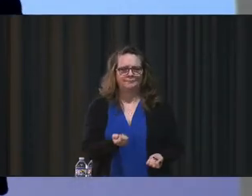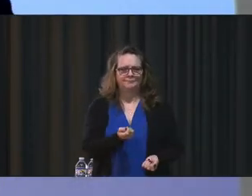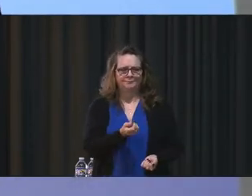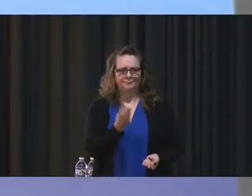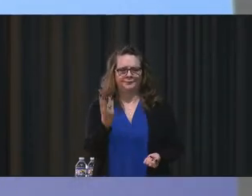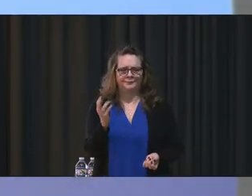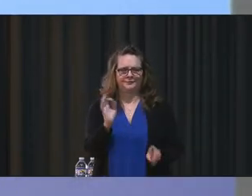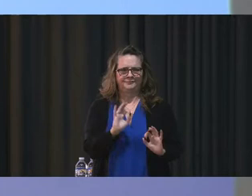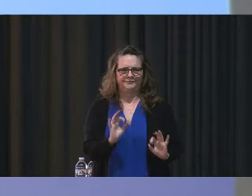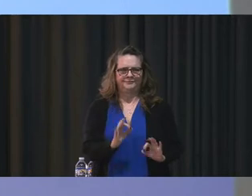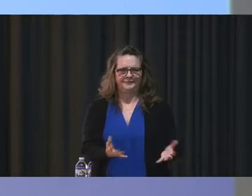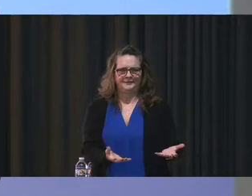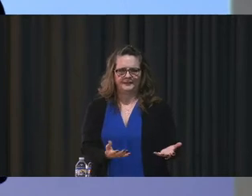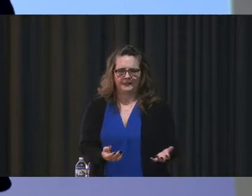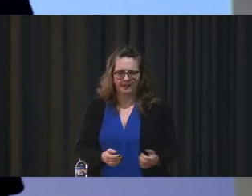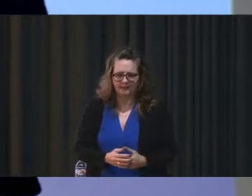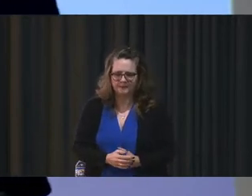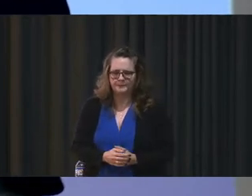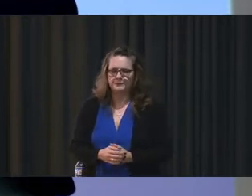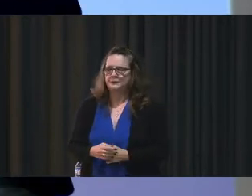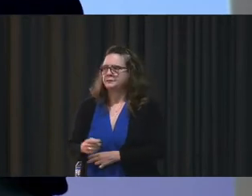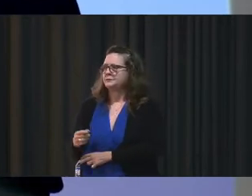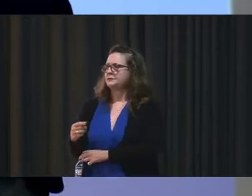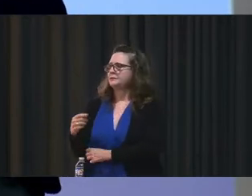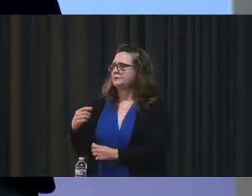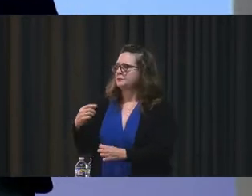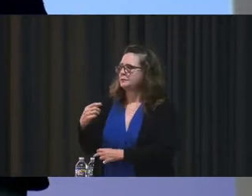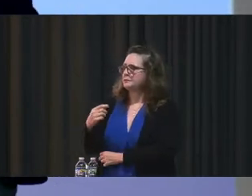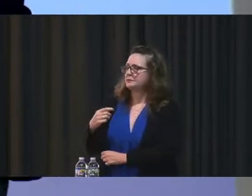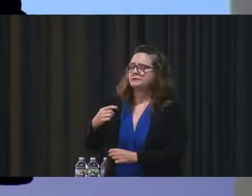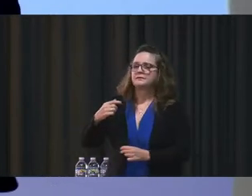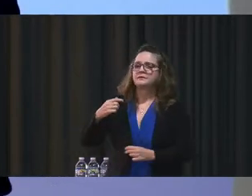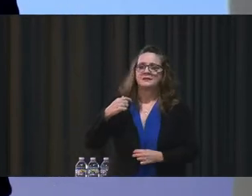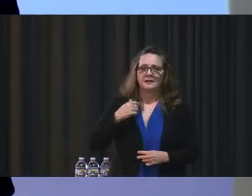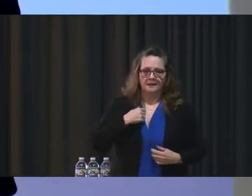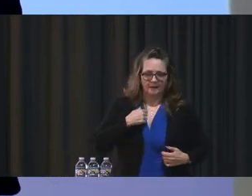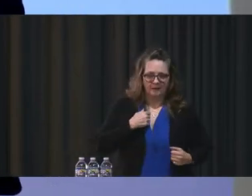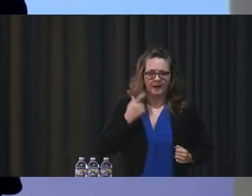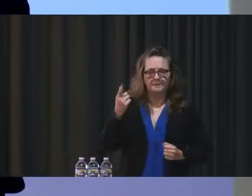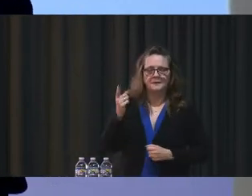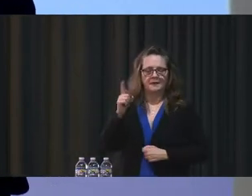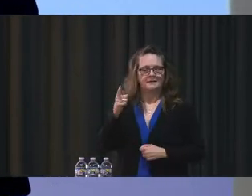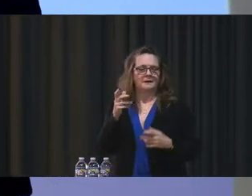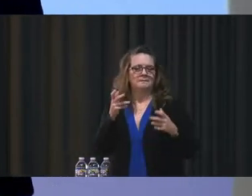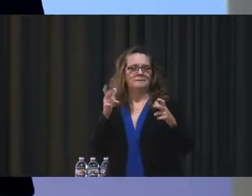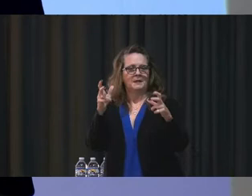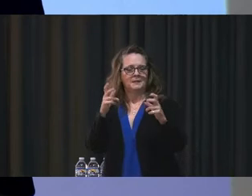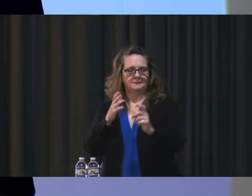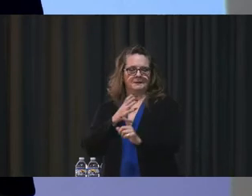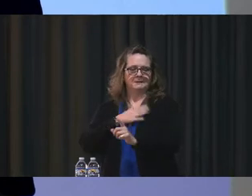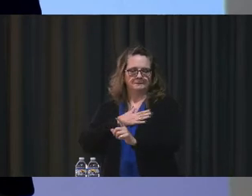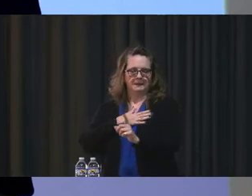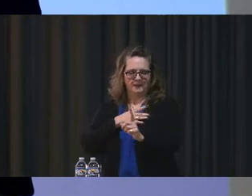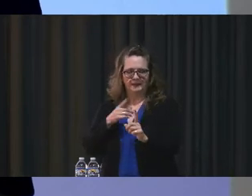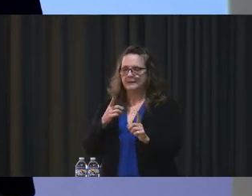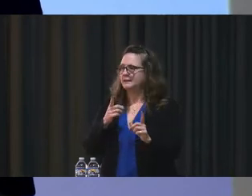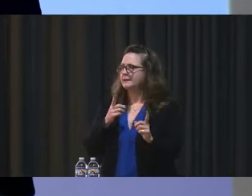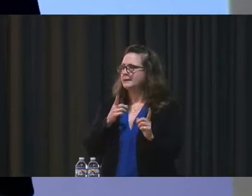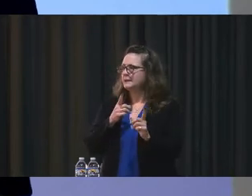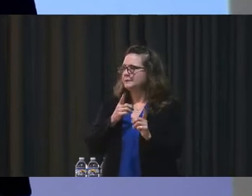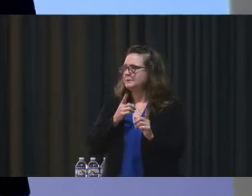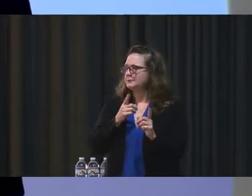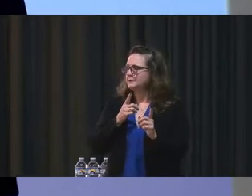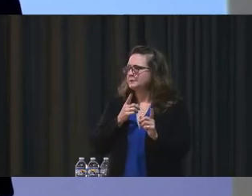full ride to play basketball, go figure. I'm 5'9". But it was definitely an avenue